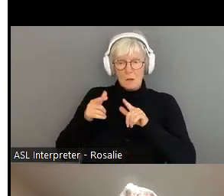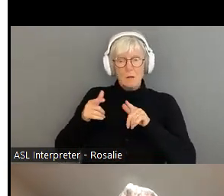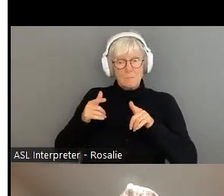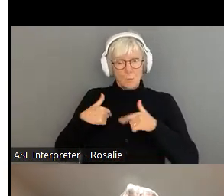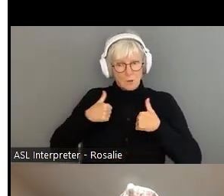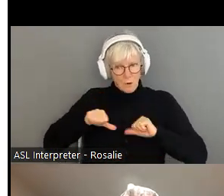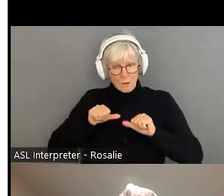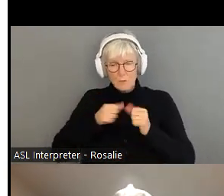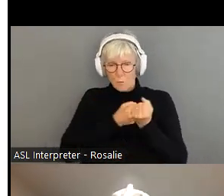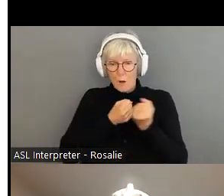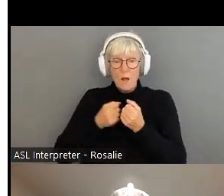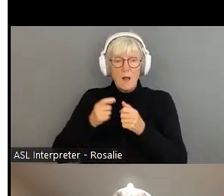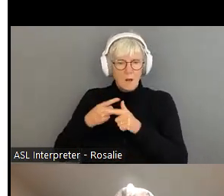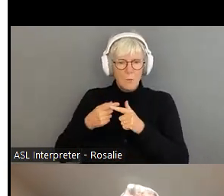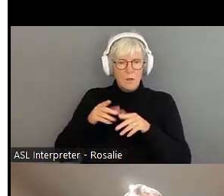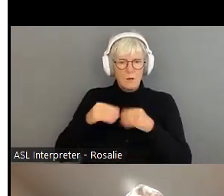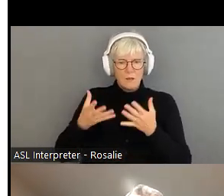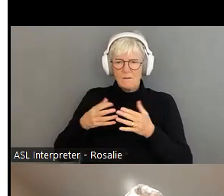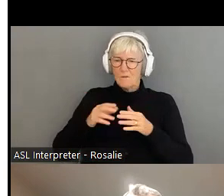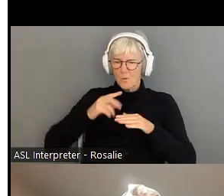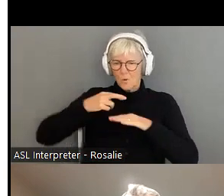support, and the appropriate referrals.